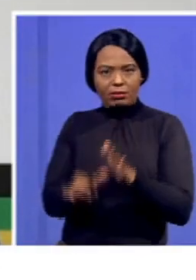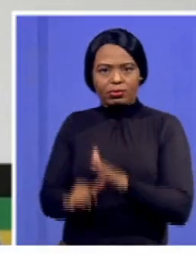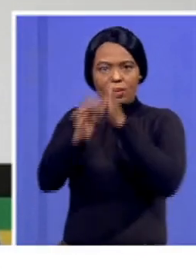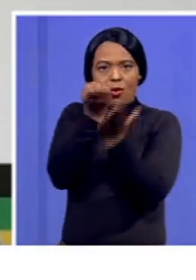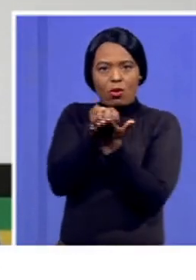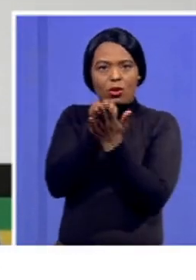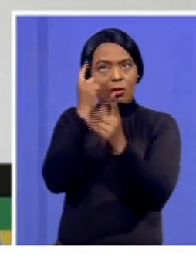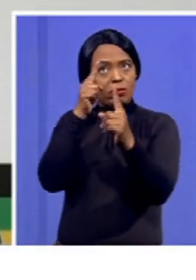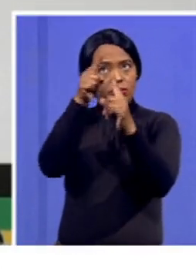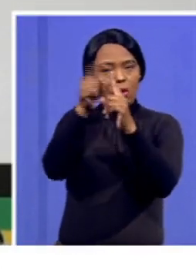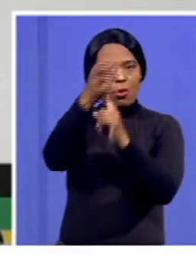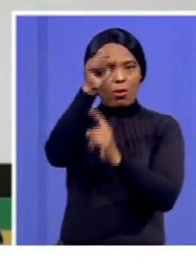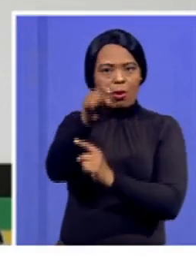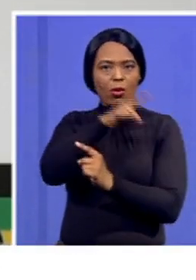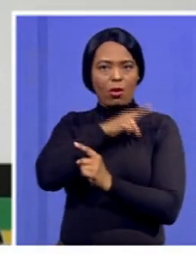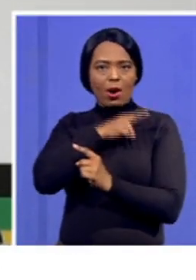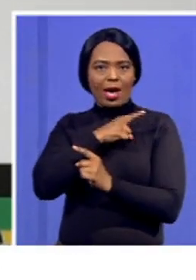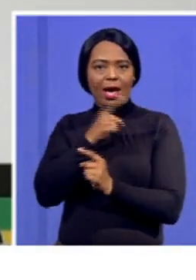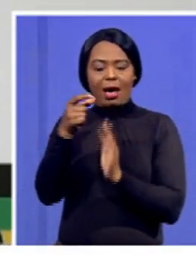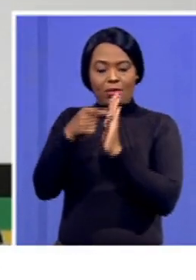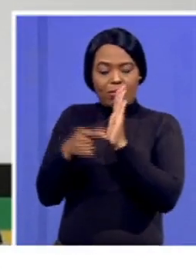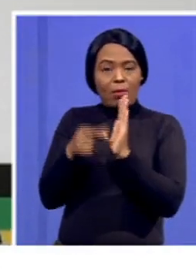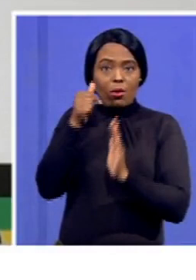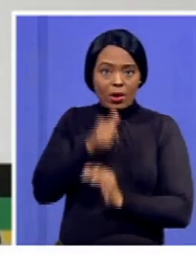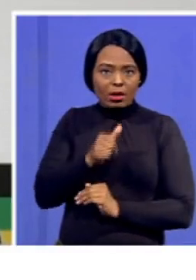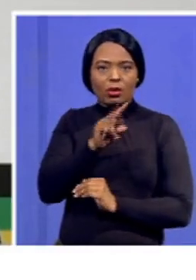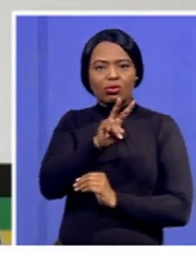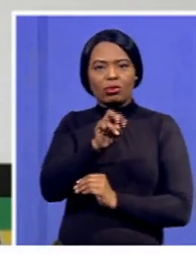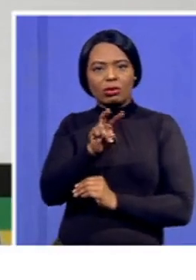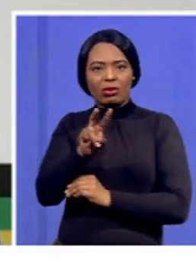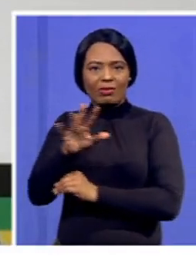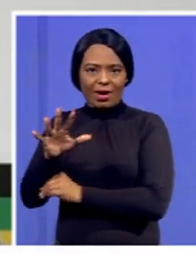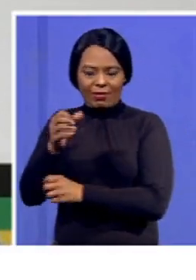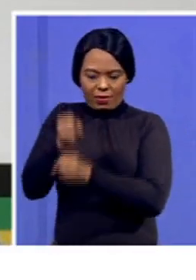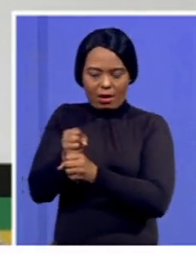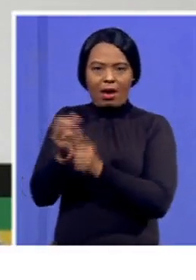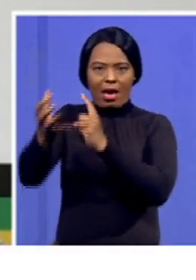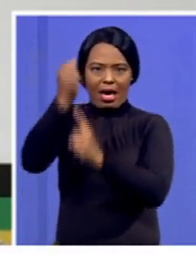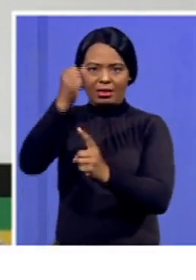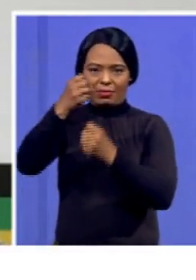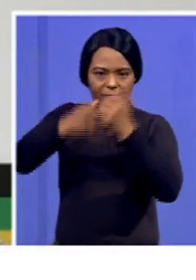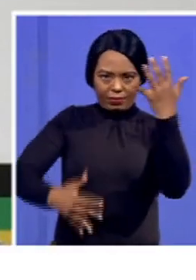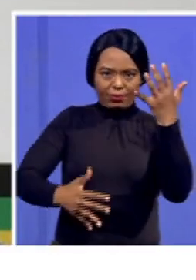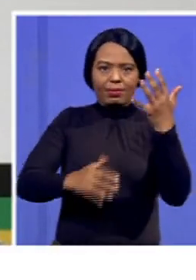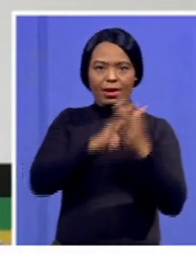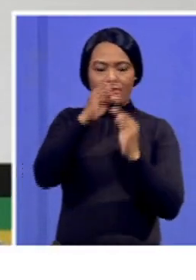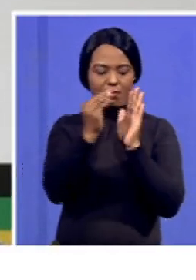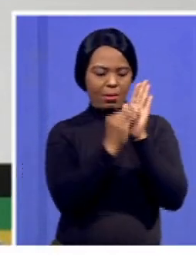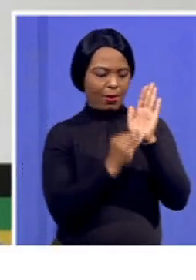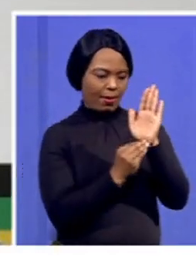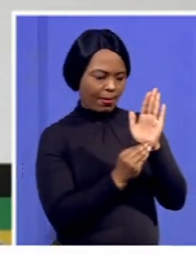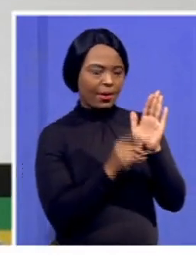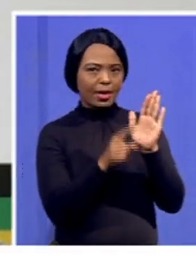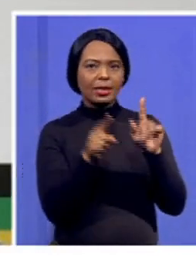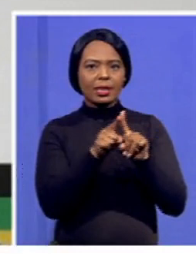instance, achieving the following by 2035. An increase in the share of all household income for